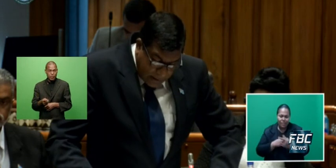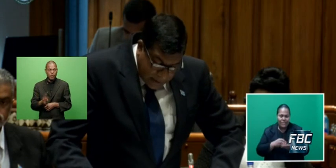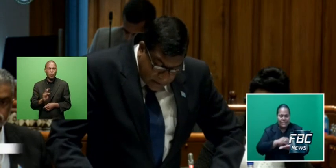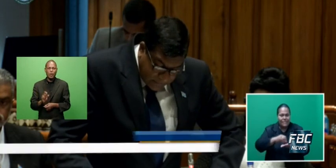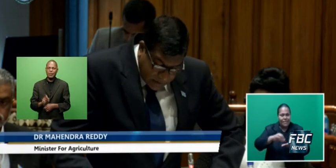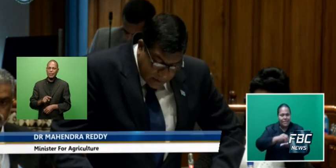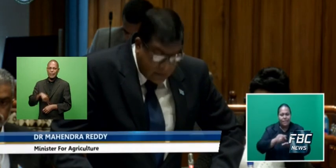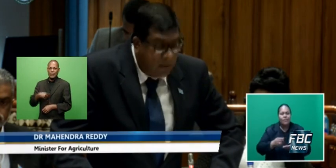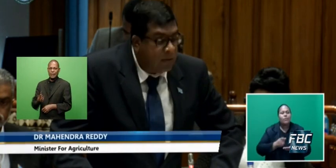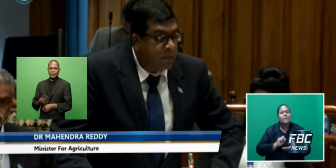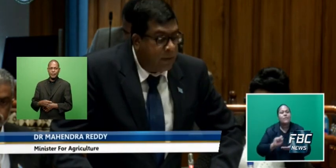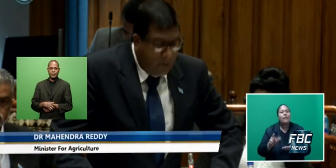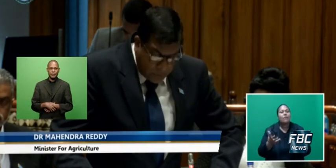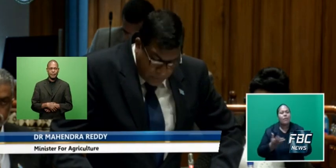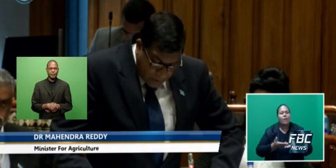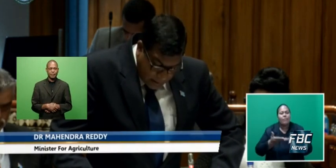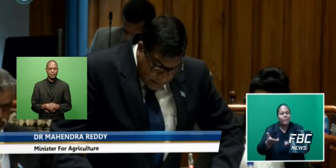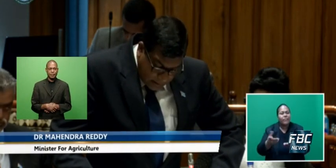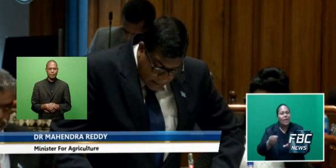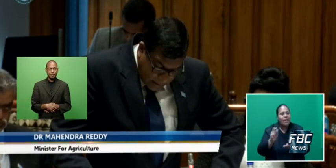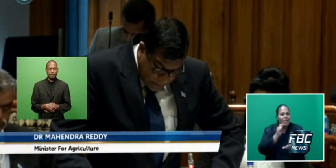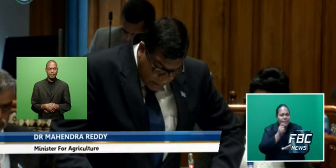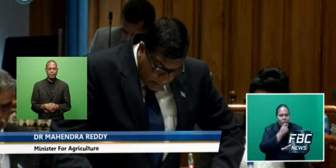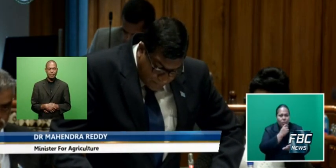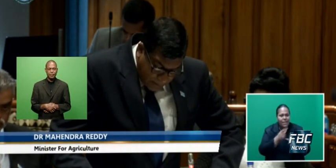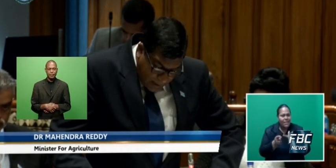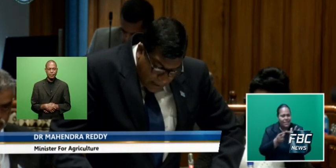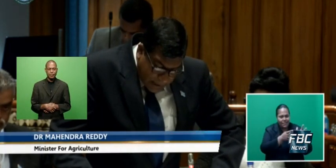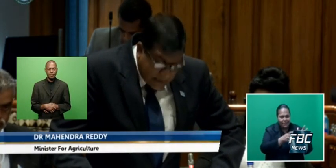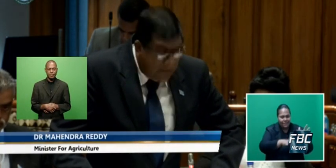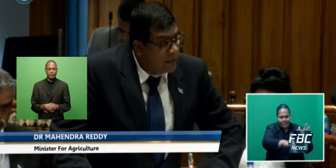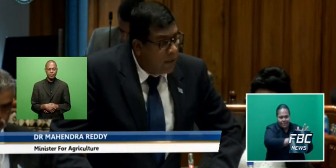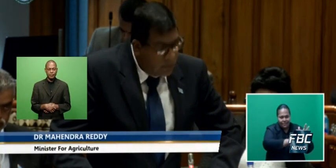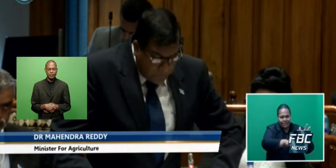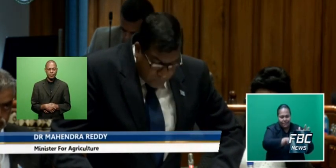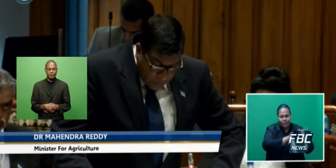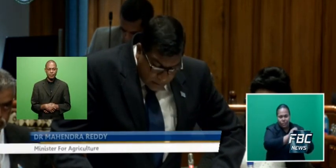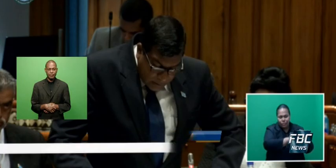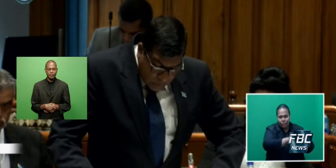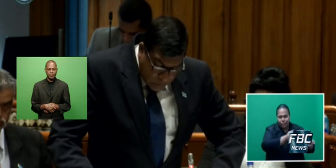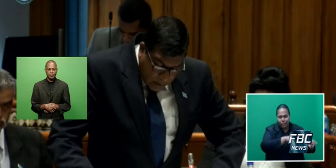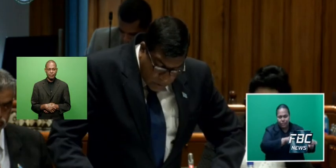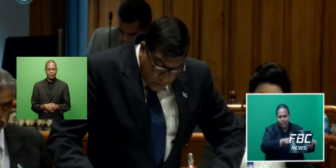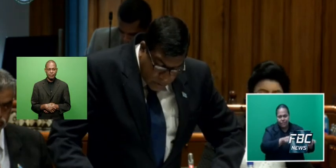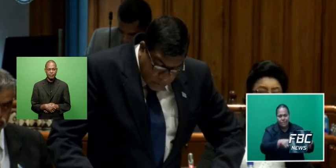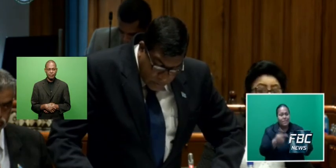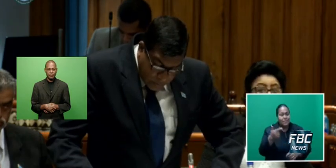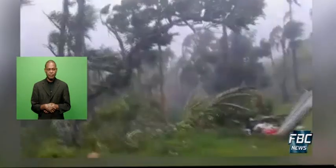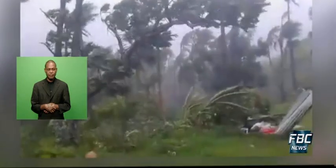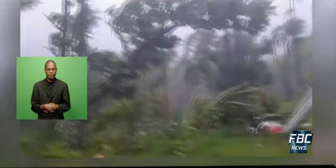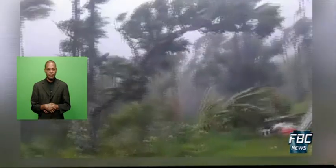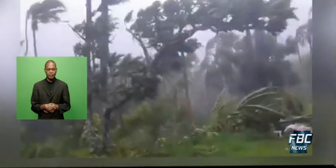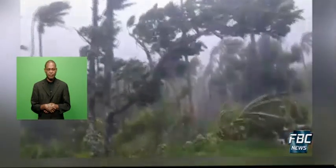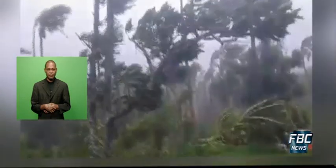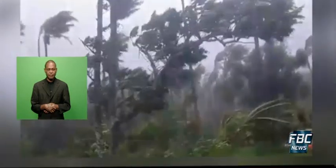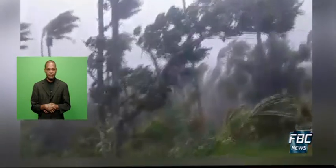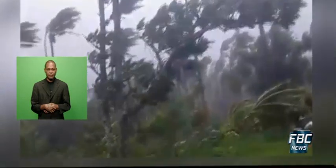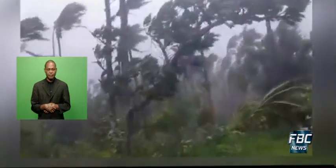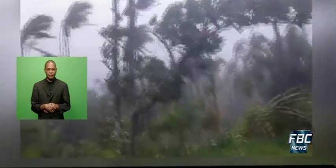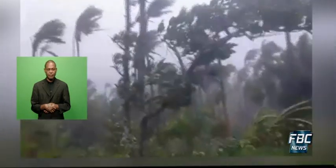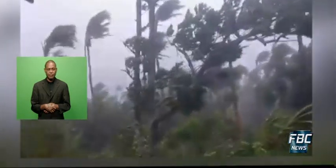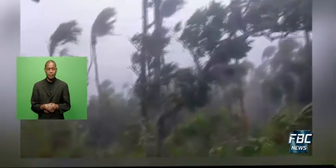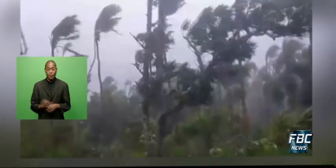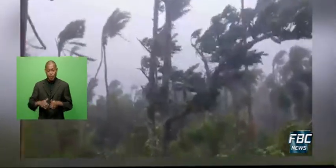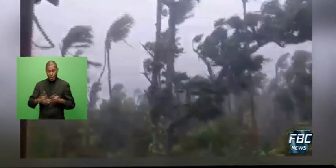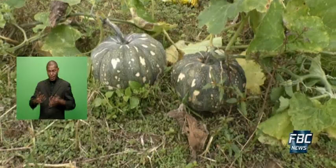to Tavini and Eastern Division to be distributed there as well. Seven thousand four hundred and two households were provided